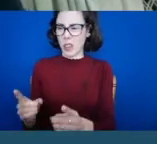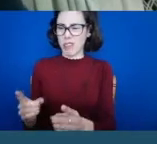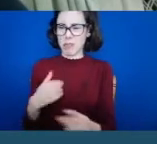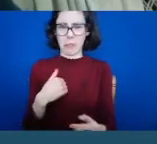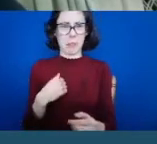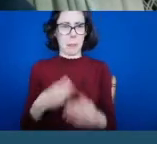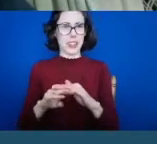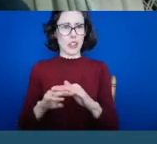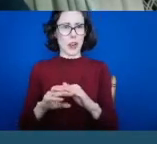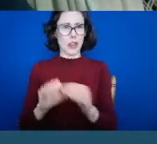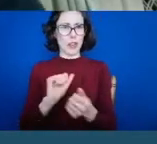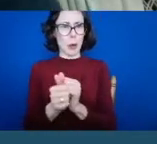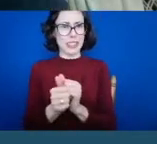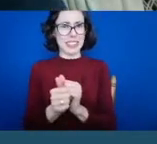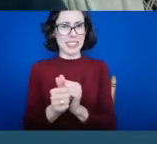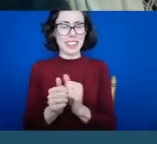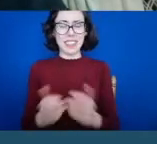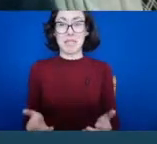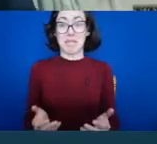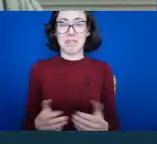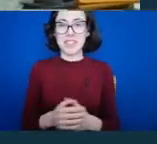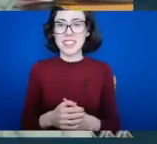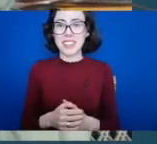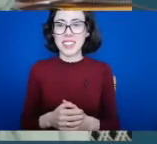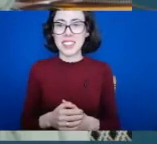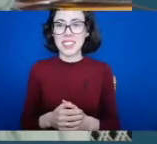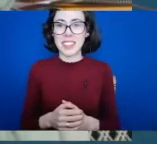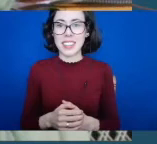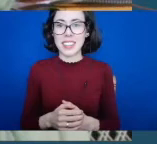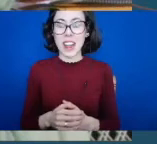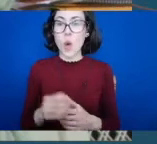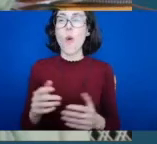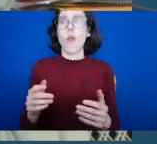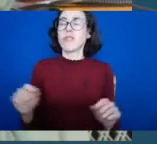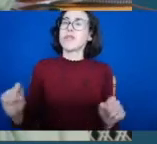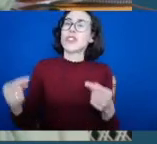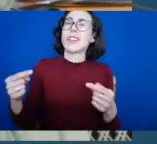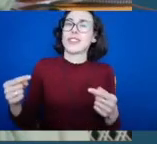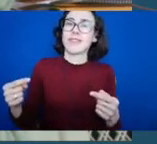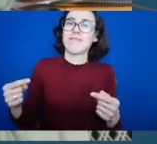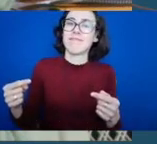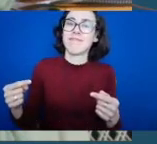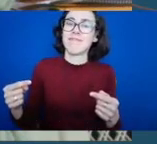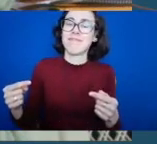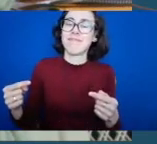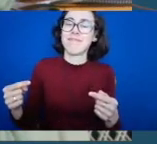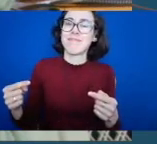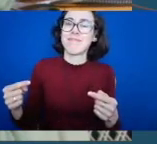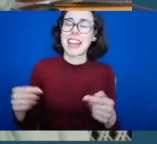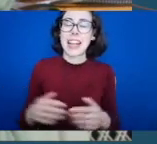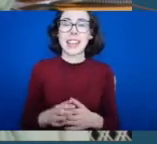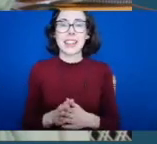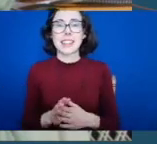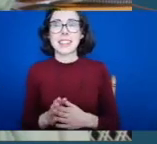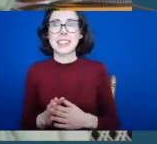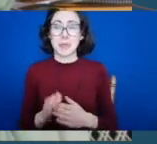I'm I on mute there. No, it's been a real challenge and I suppose particularly in the context of COVID